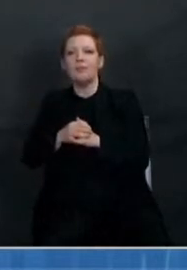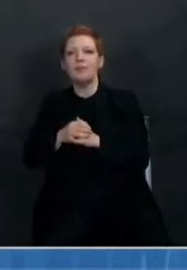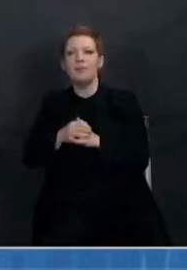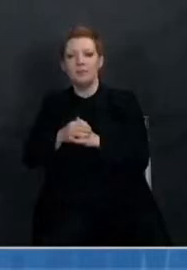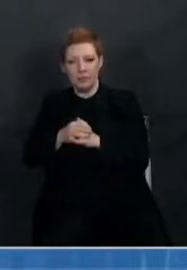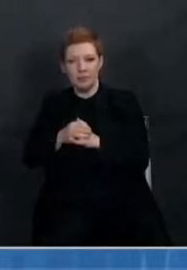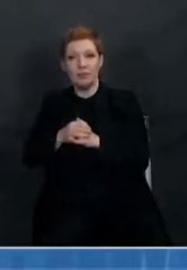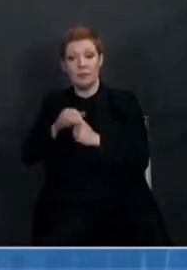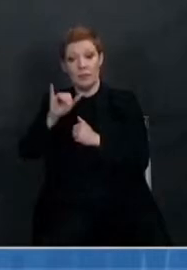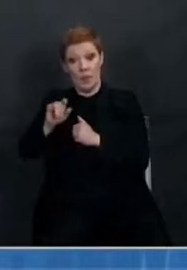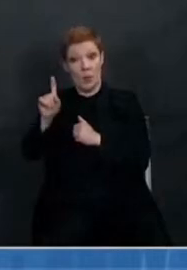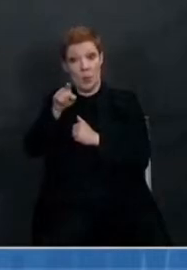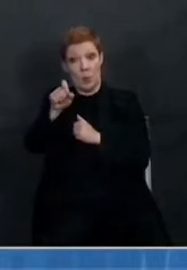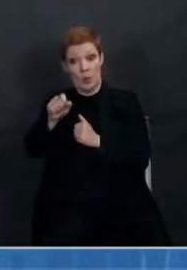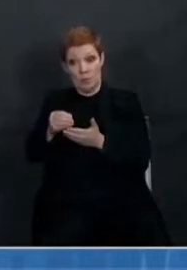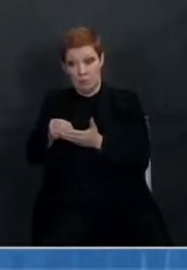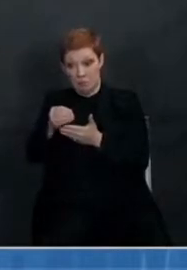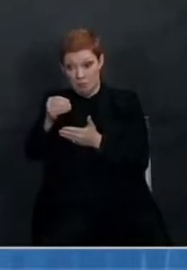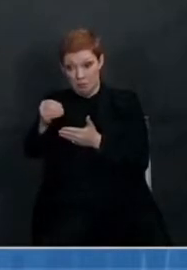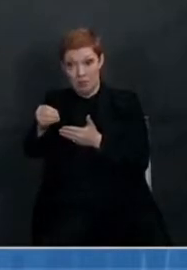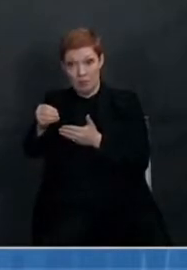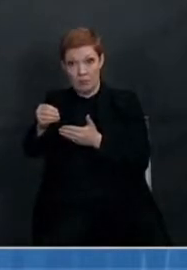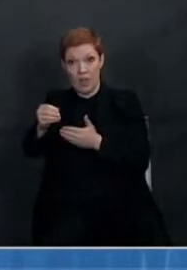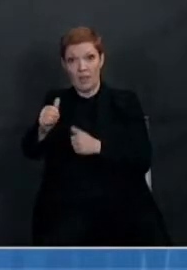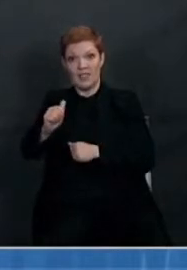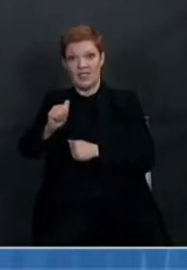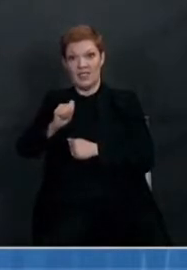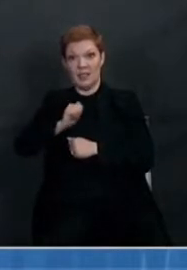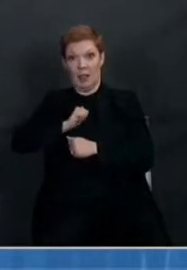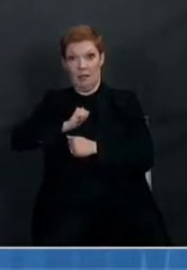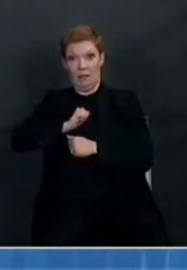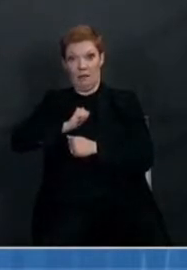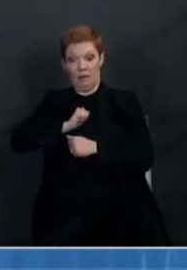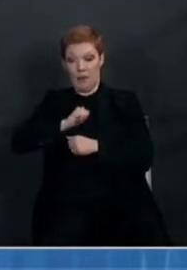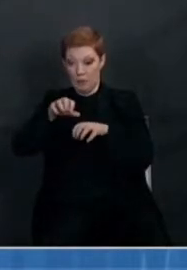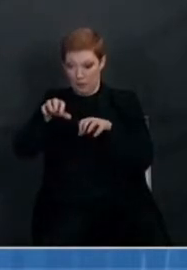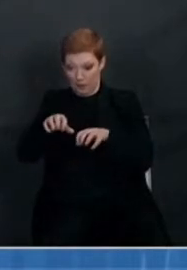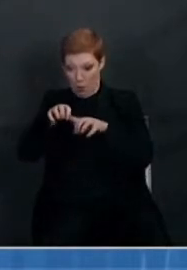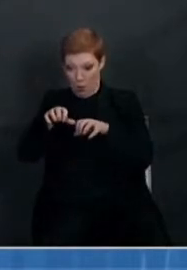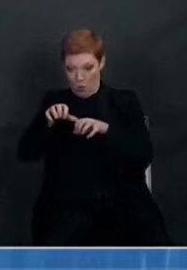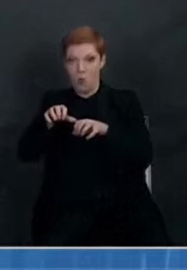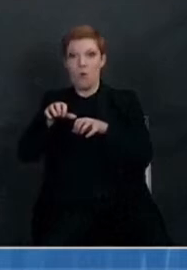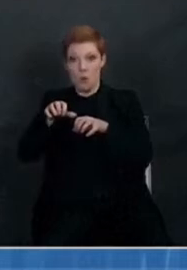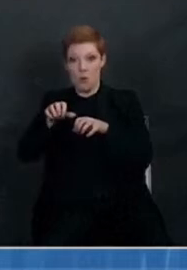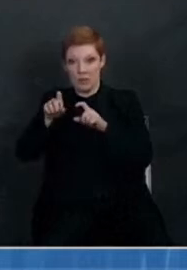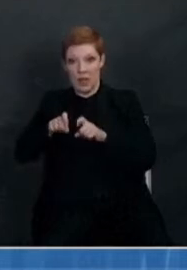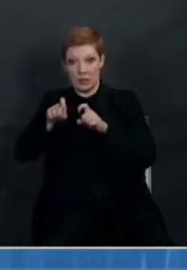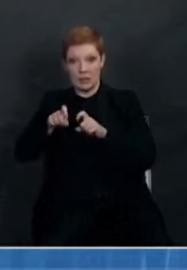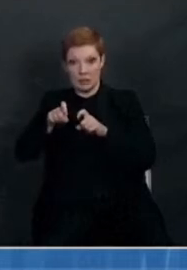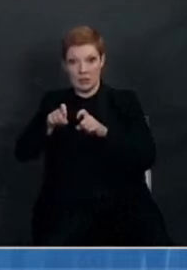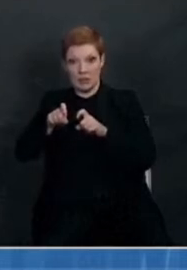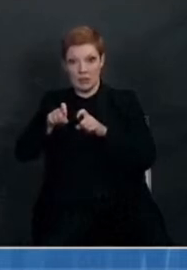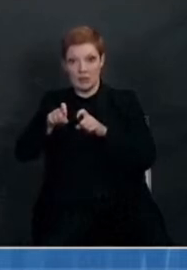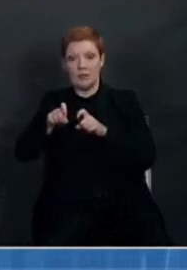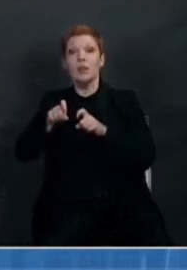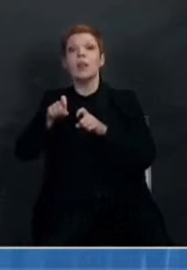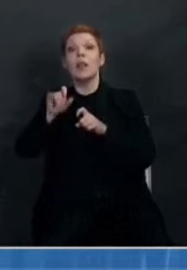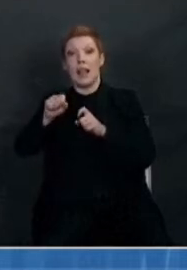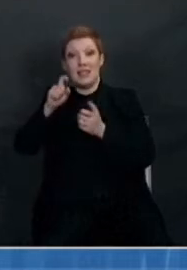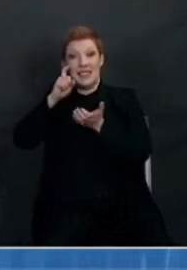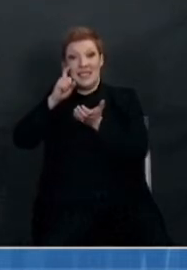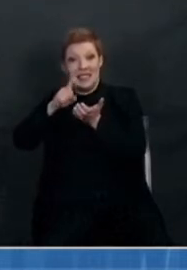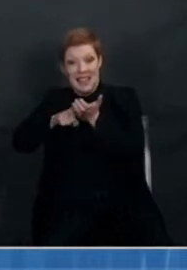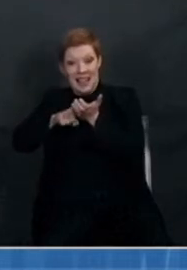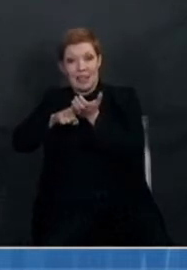over-the-counter self-performed test kits that can detect COVID with roughly 95